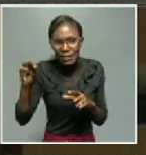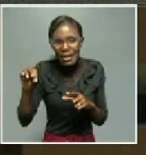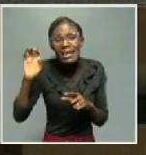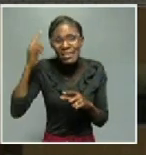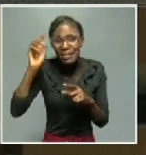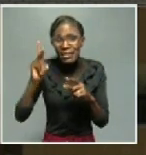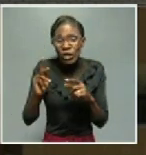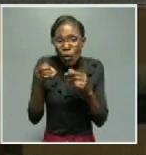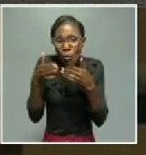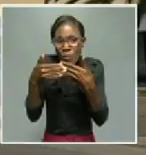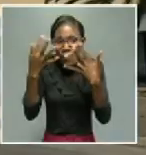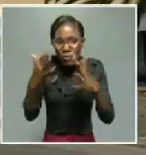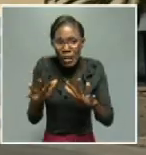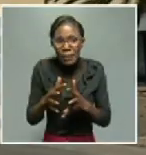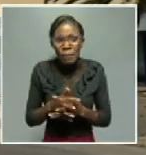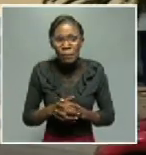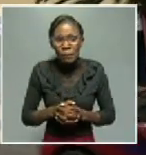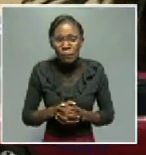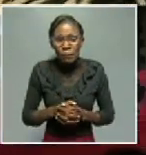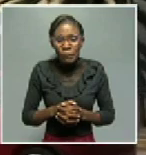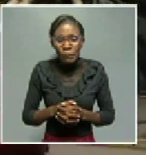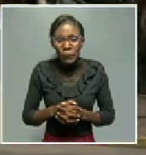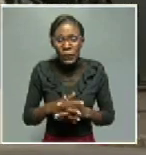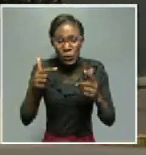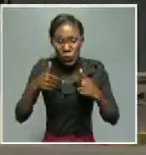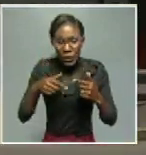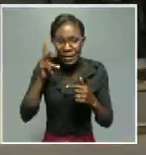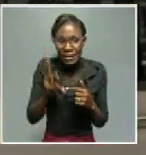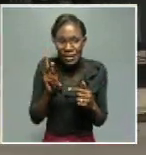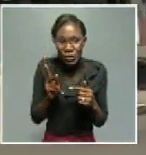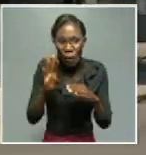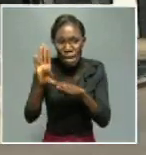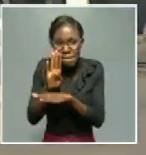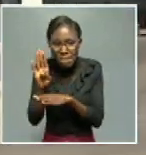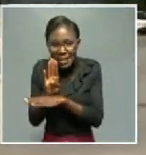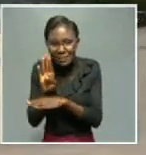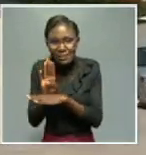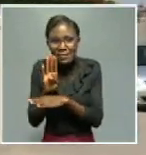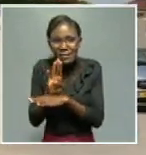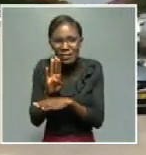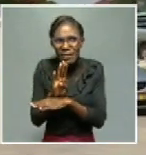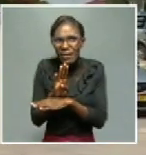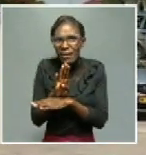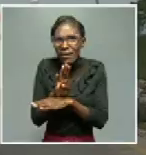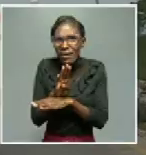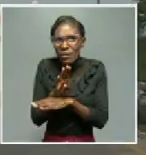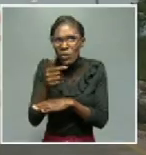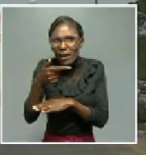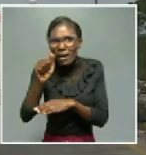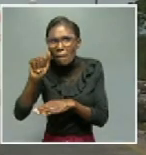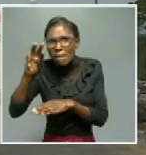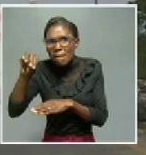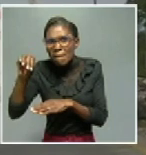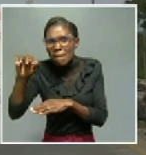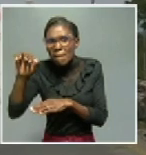There is actually the upgrading of the gravel within the GAM area, GAM settlement and Chumque settlement,